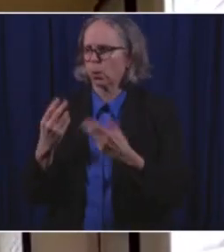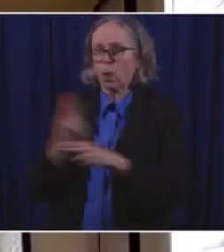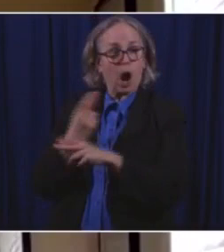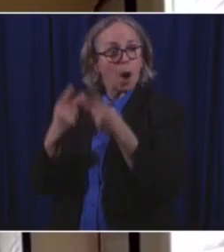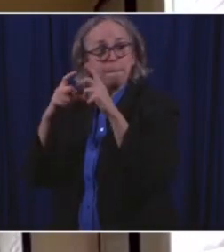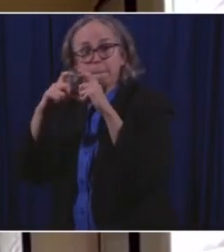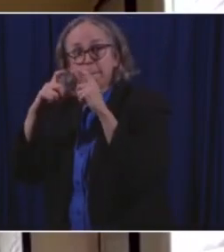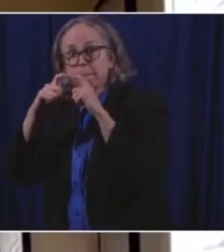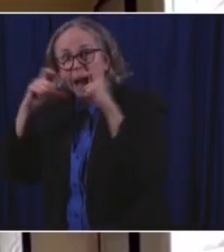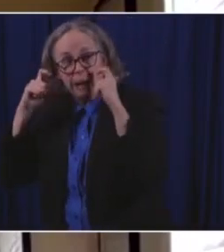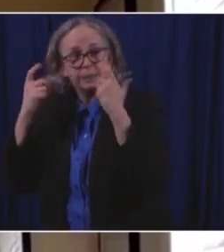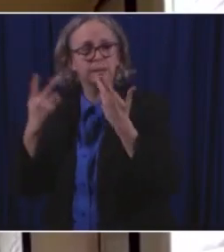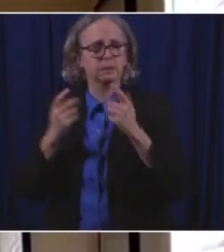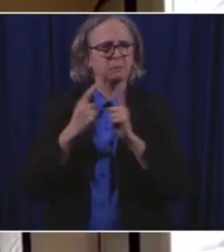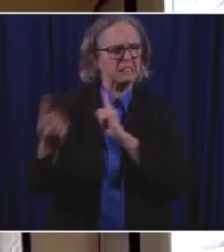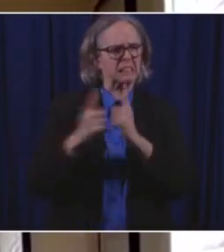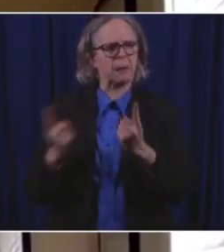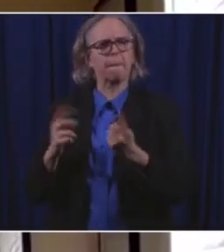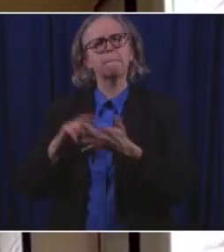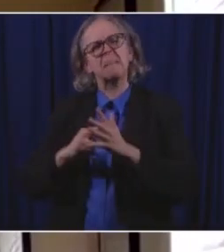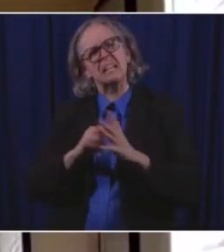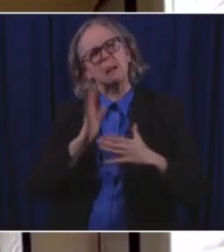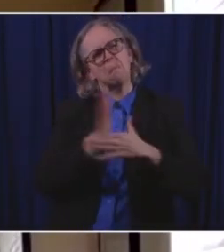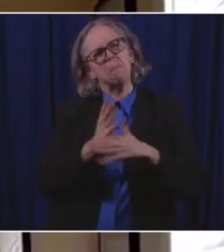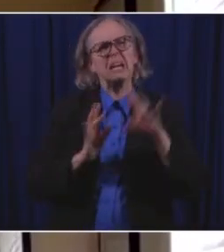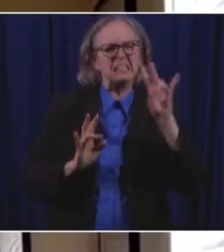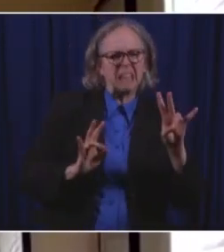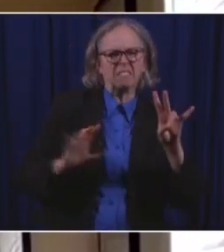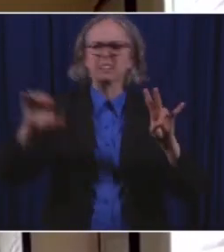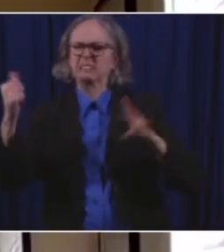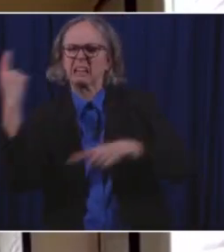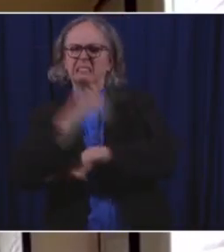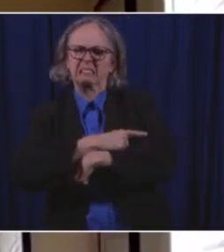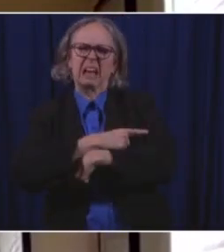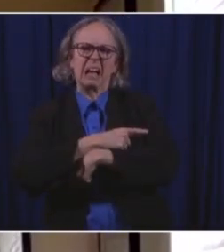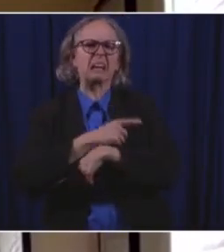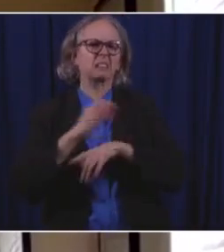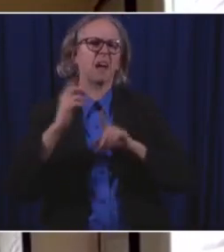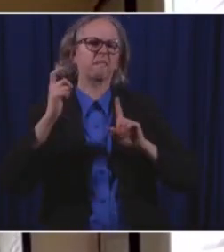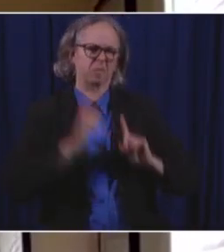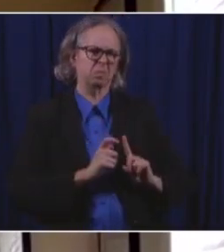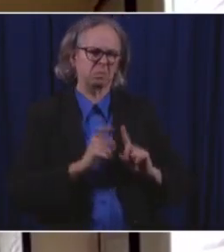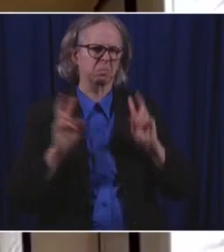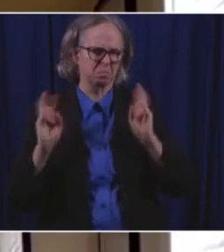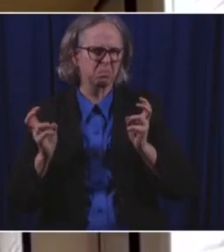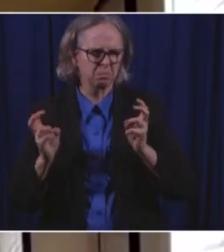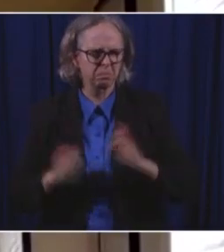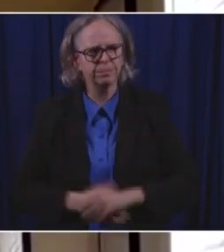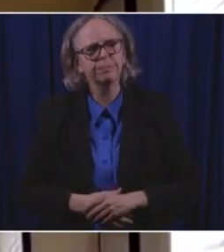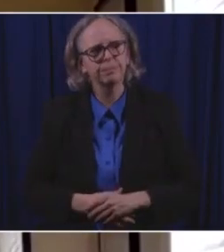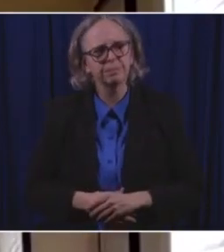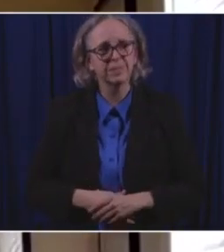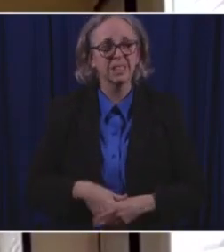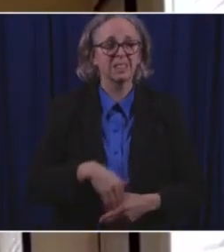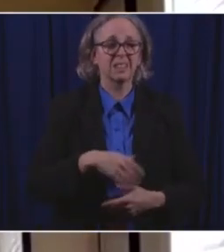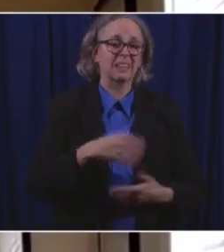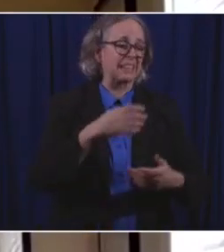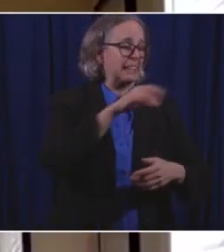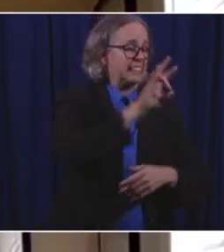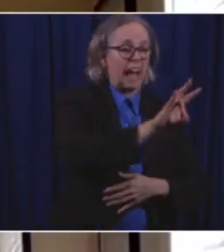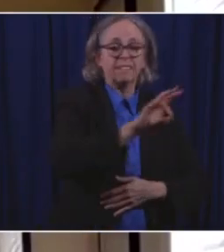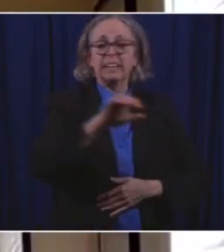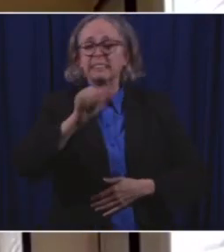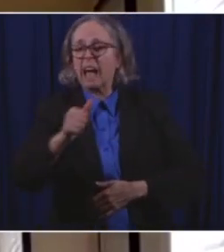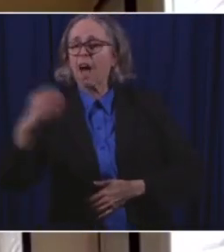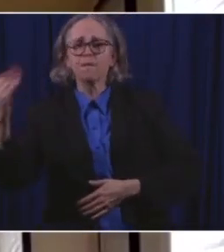But in every case, whether quarantined for 10 days or 14 or 7, maintaining a